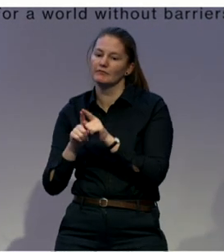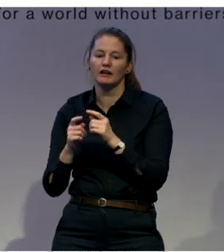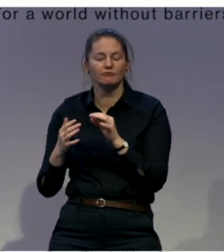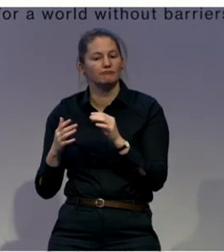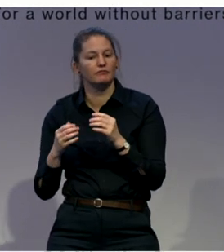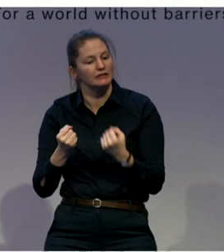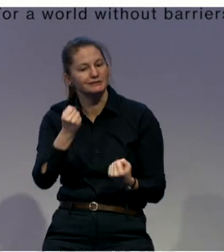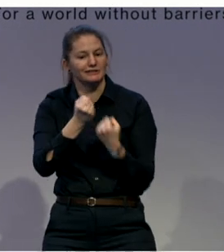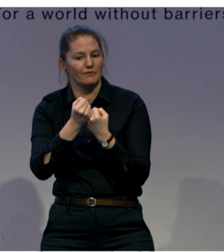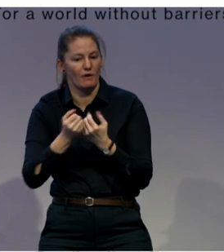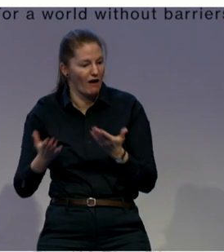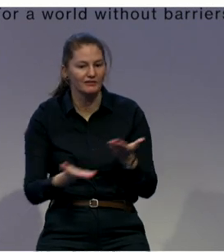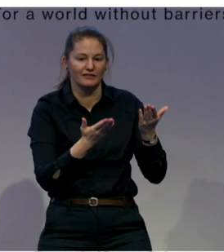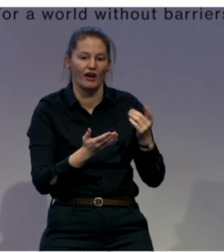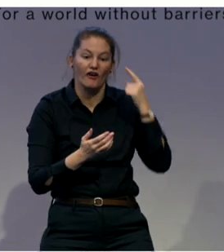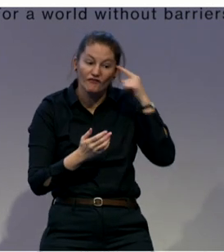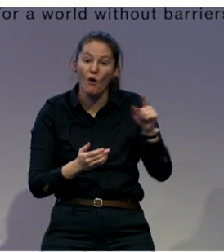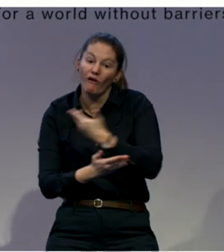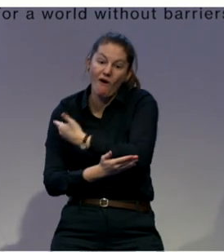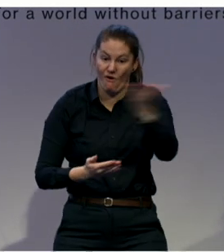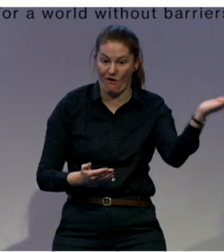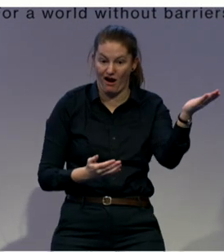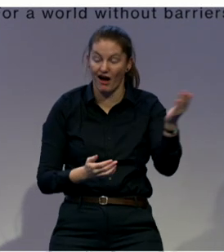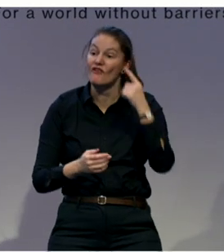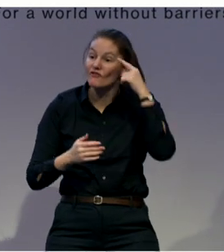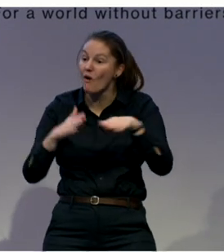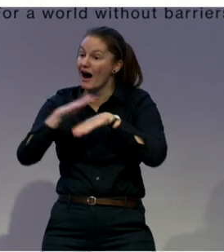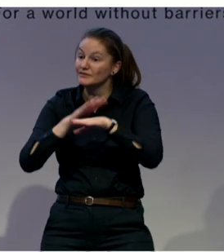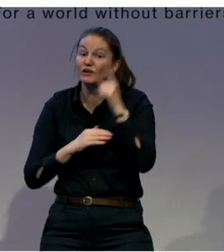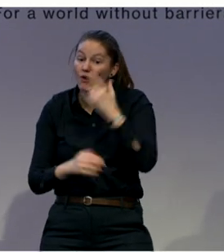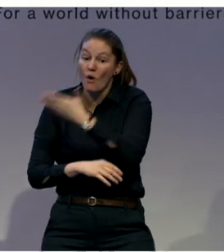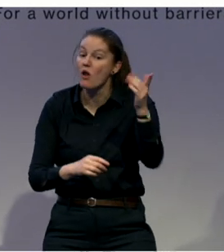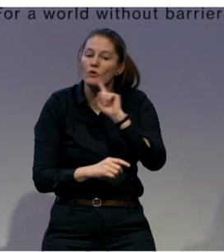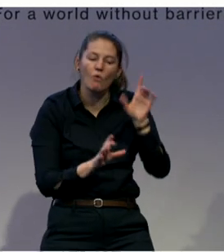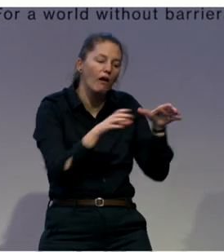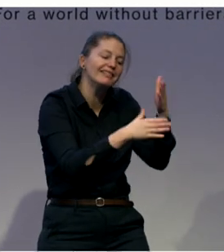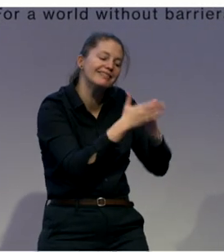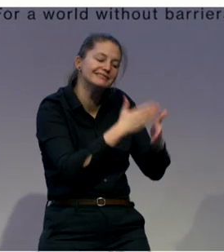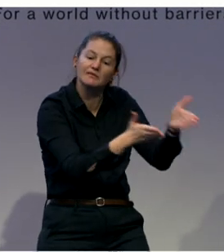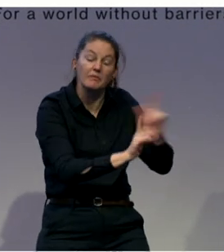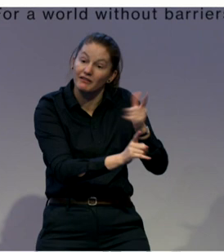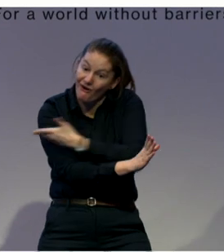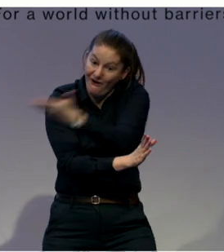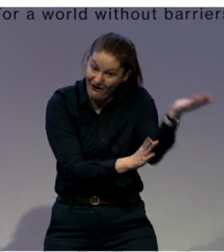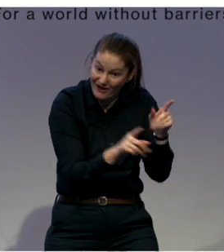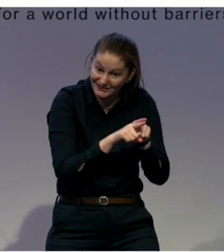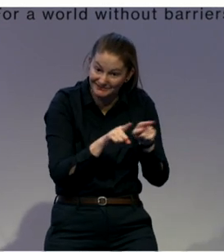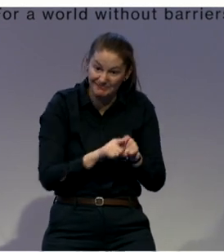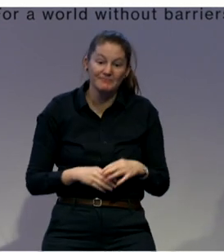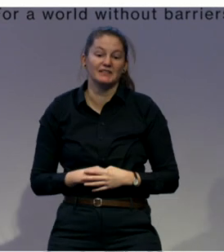only social policy, it is all policies, not transport going to social welfare once it becomes accessible.